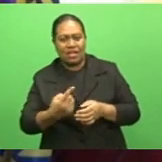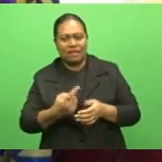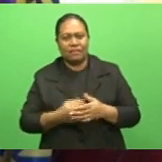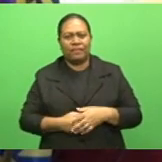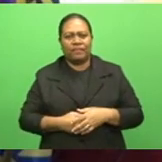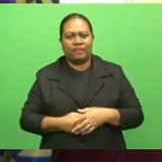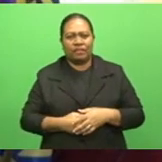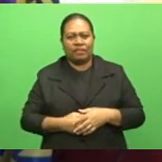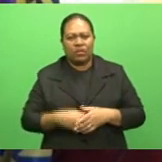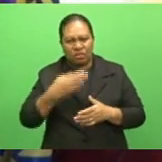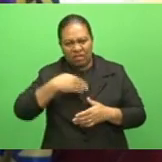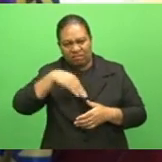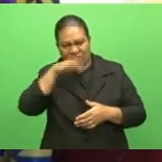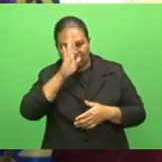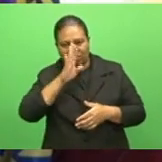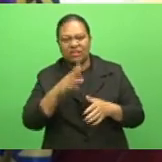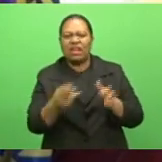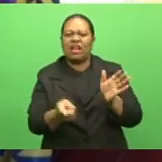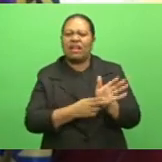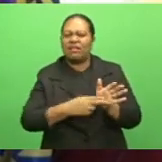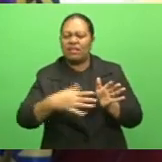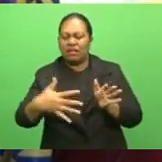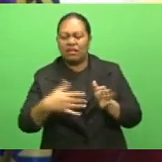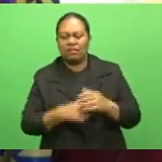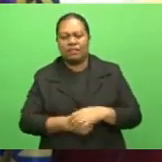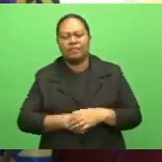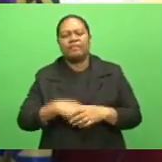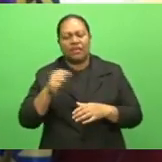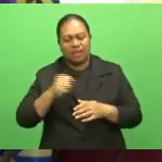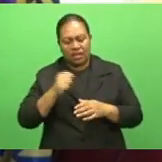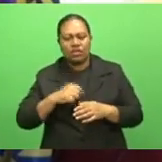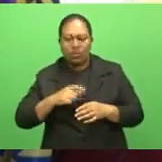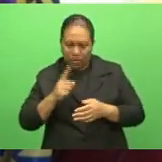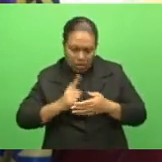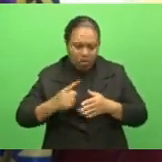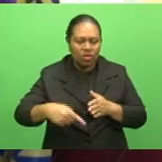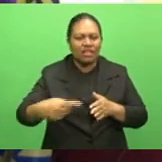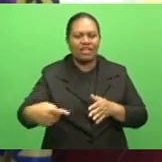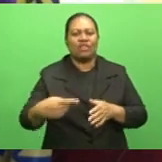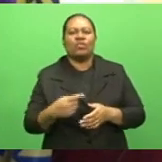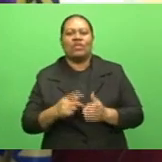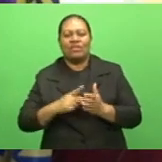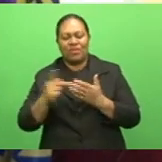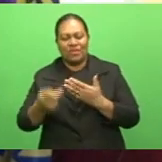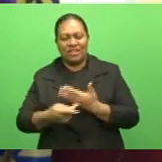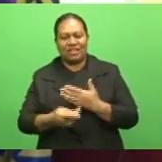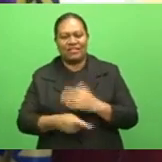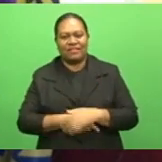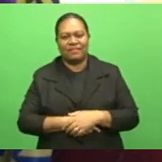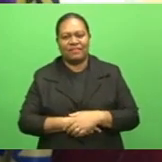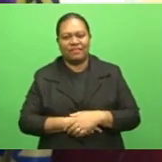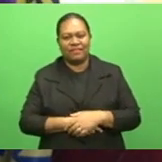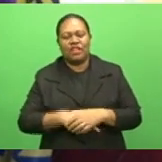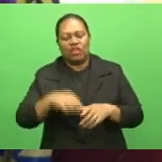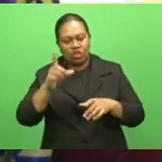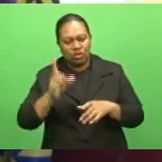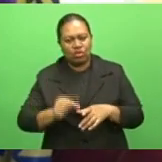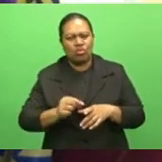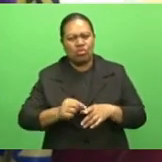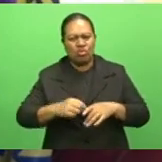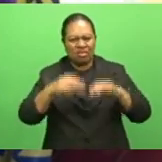we will take on that project and we will also do a Nesri